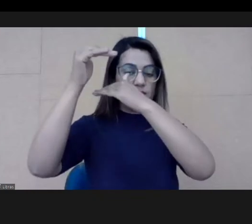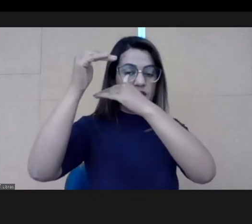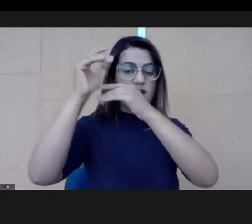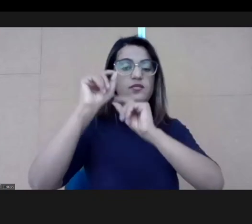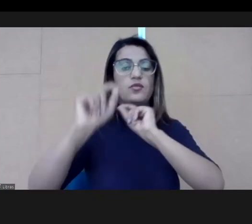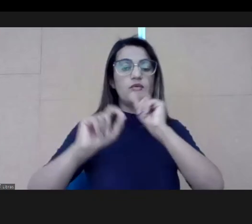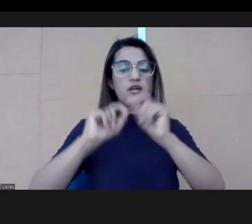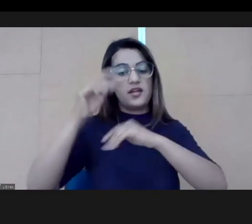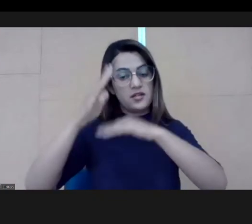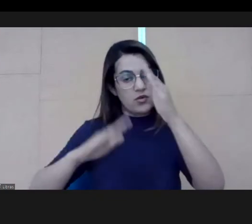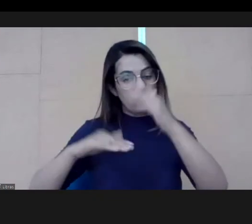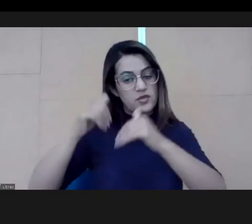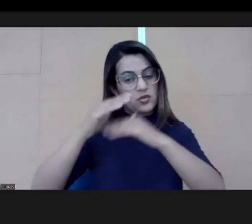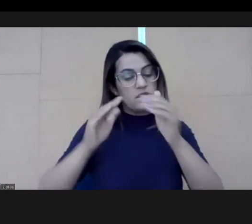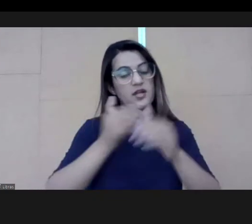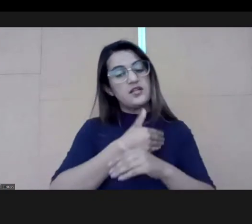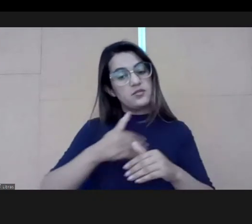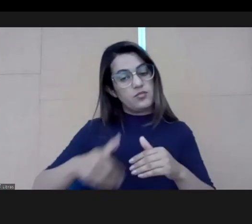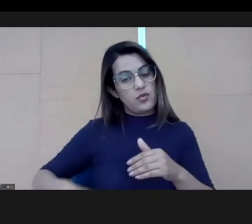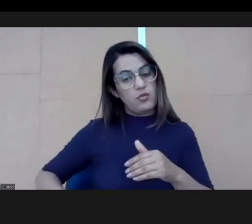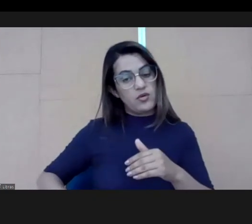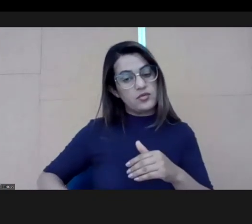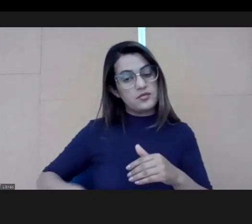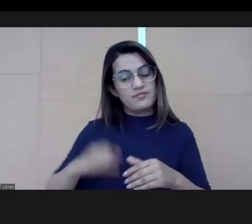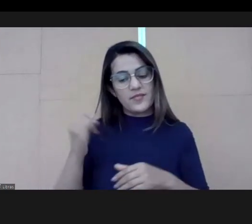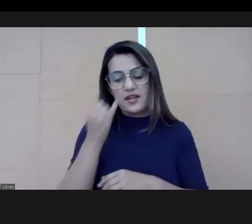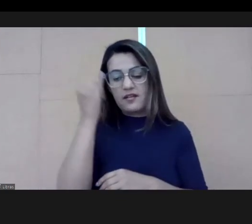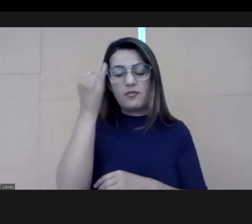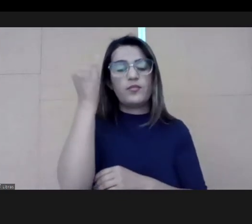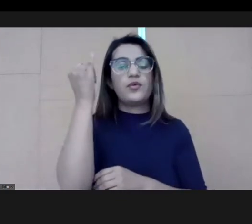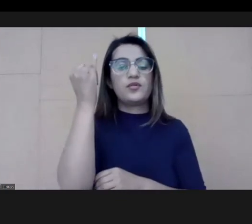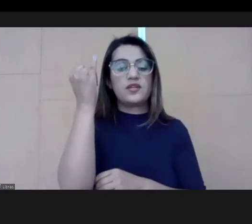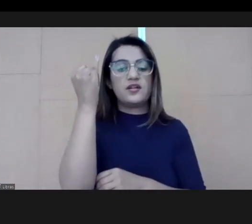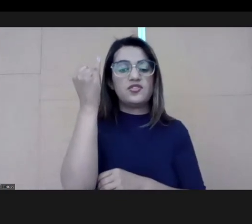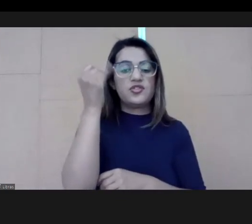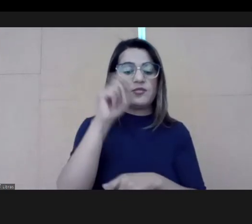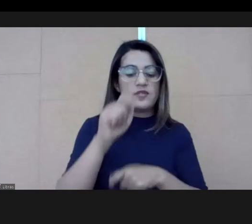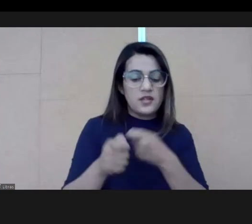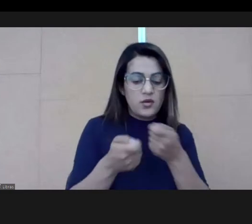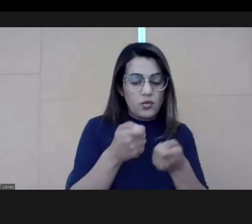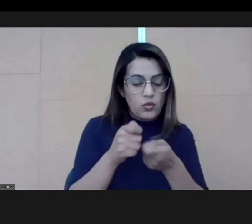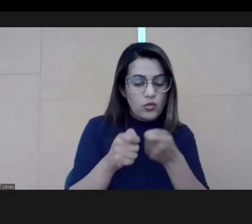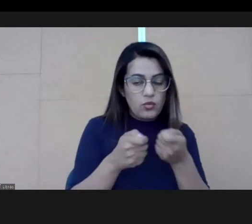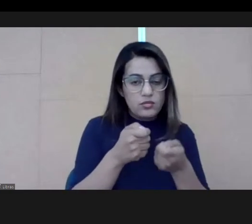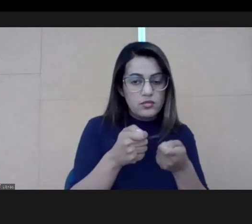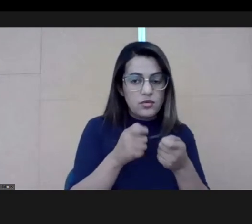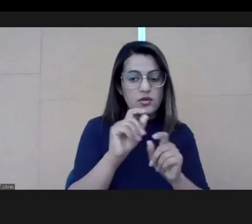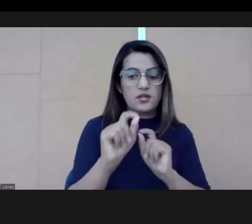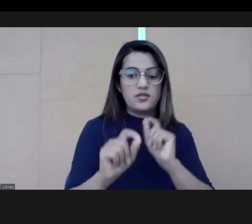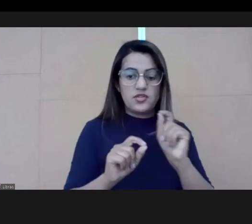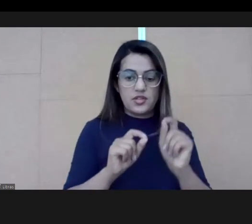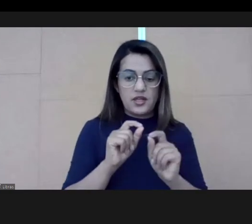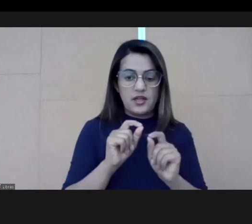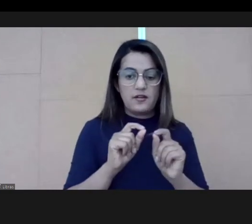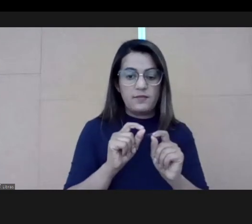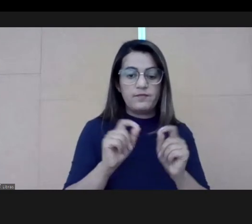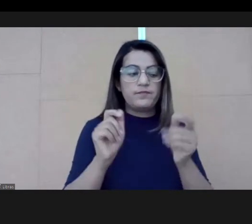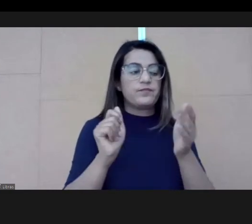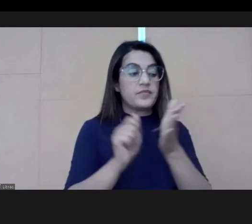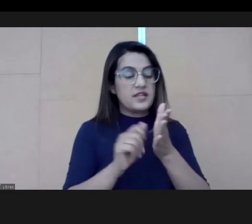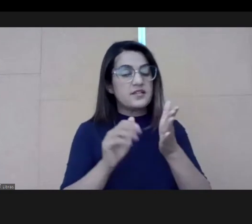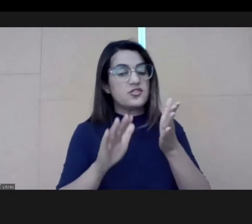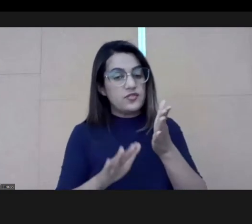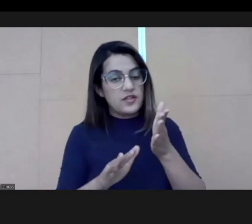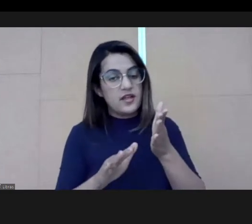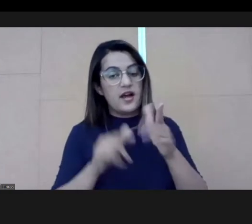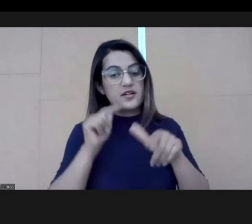performance and development of these public servants. It is essential to do the monitoring of